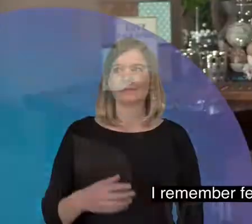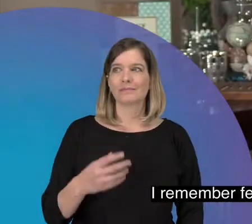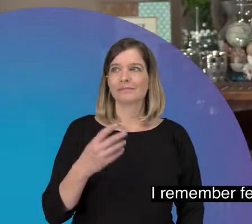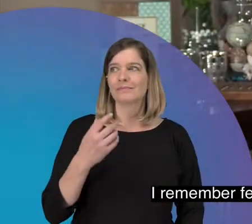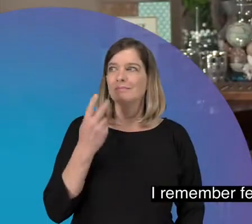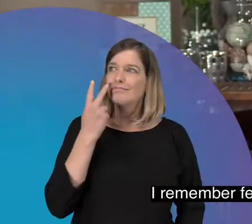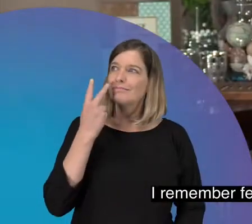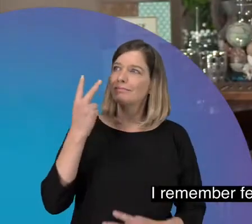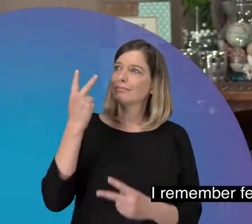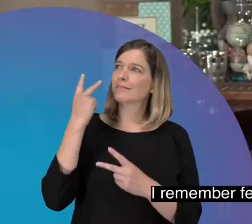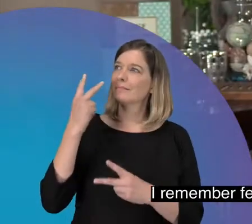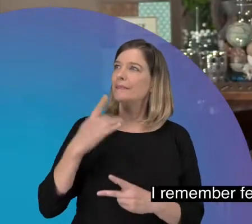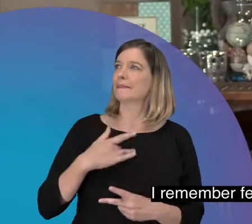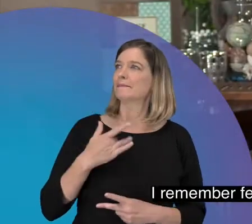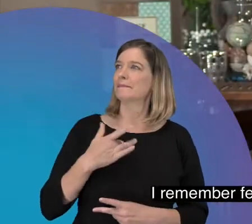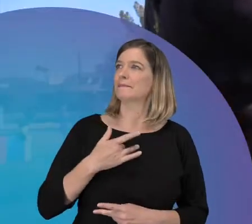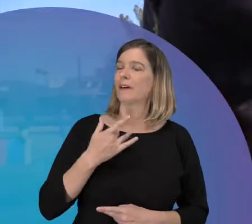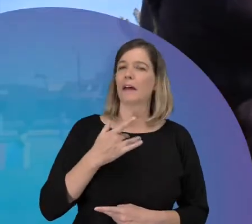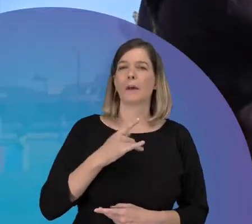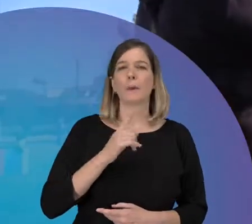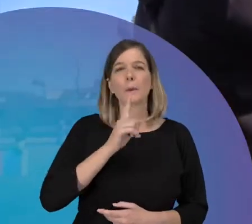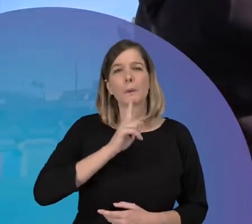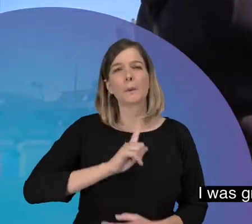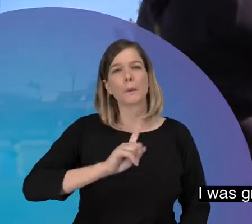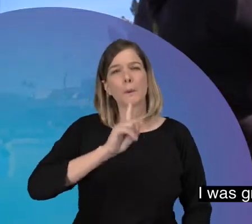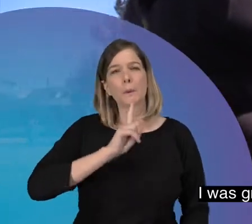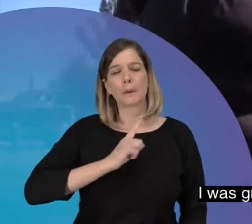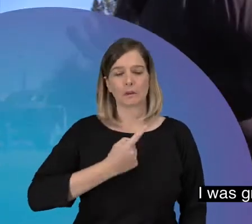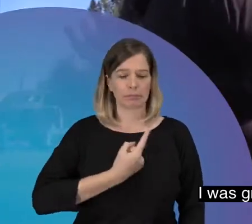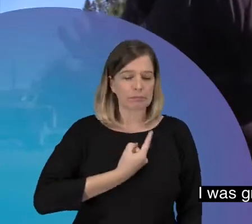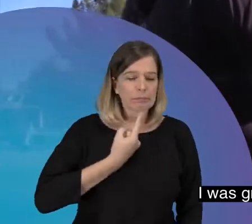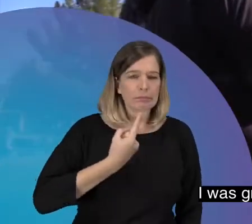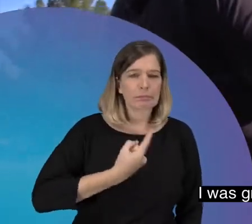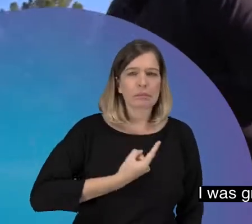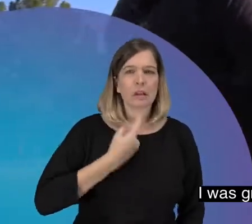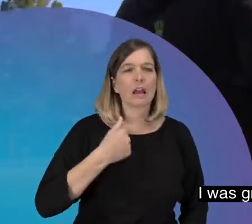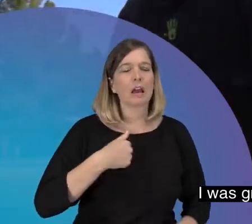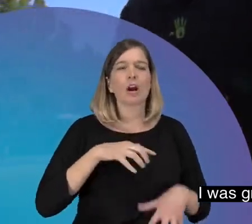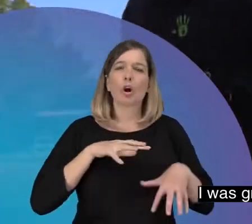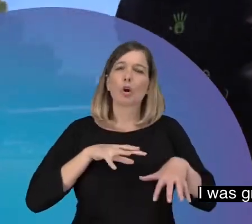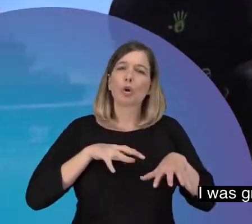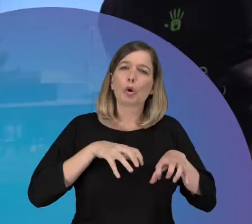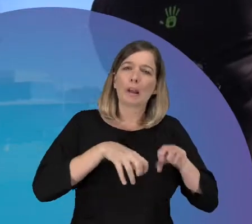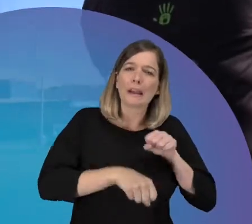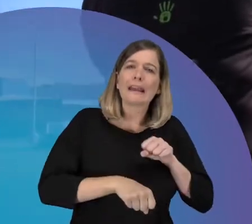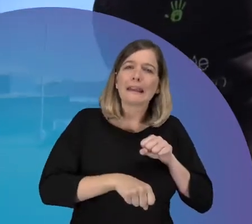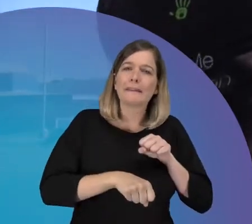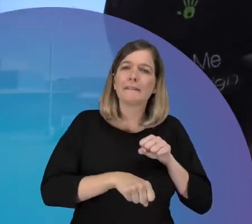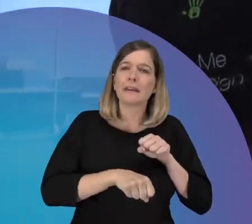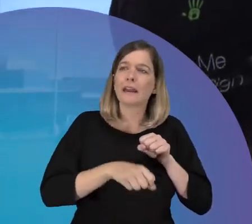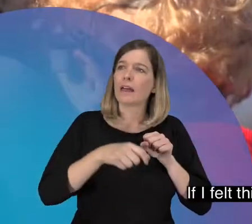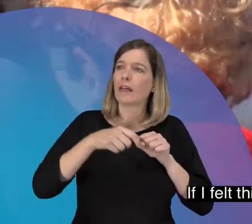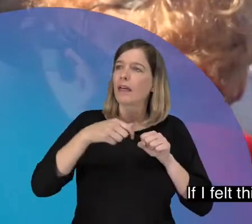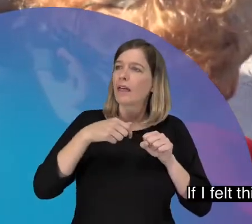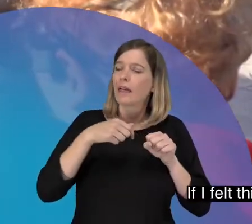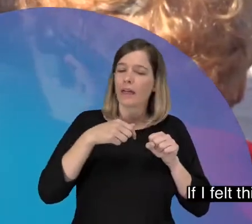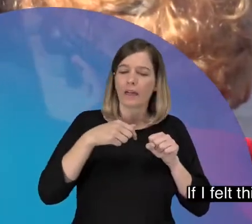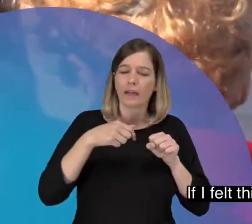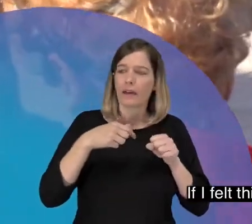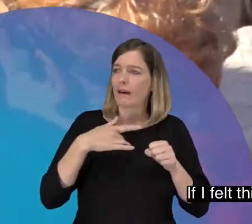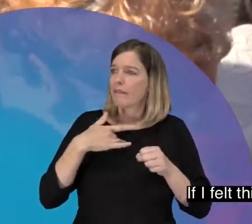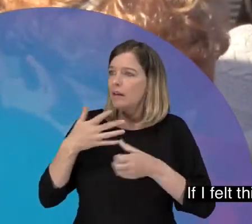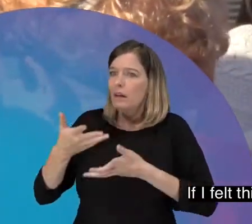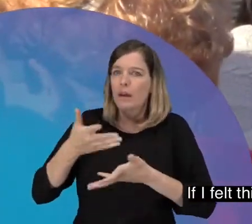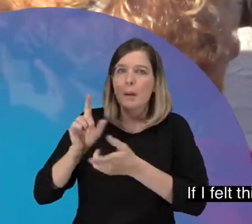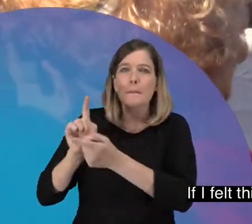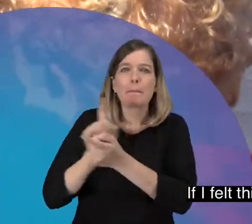I remember feeling alone before I had met other parents. I was grieving before I had met these moms that I hang out with now. If I